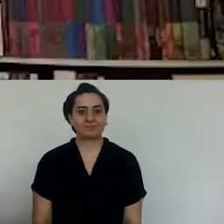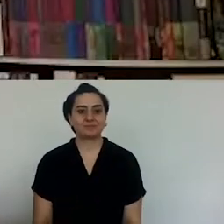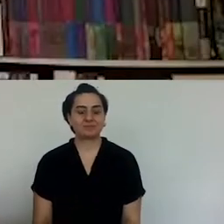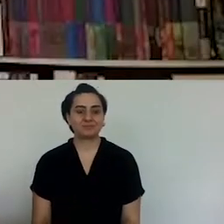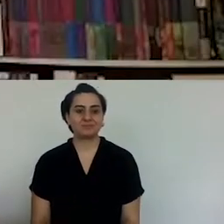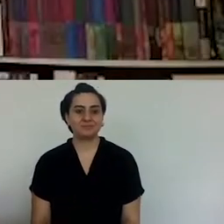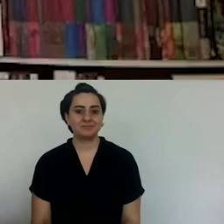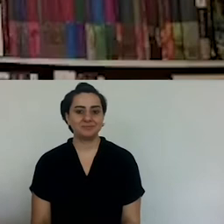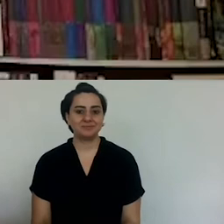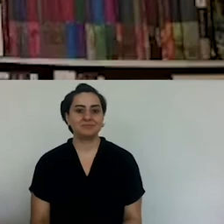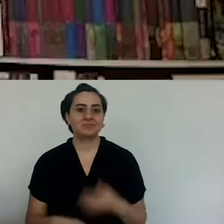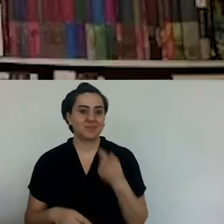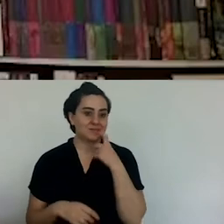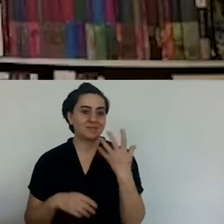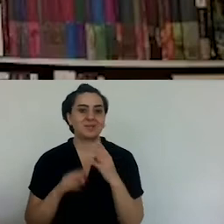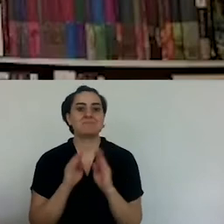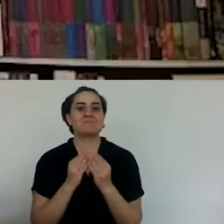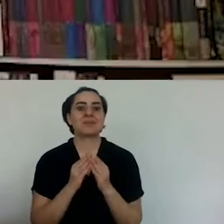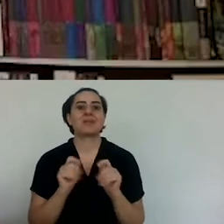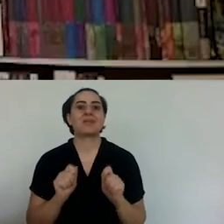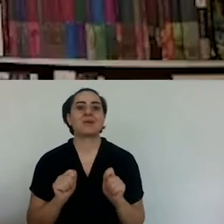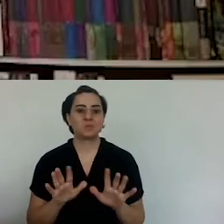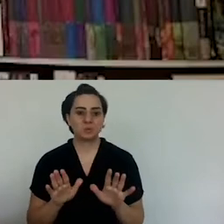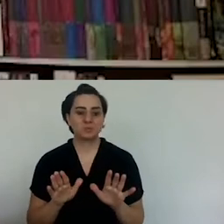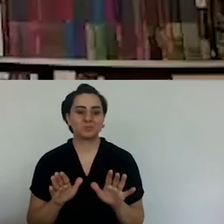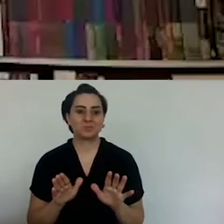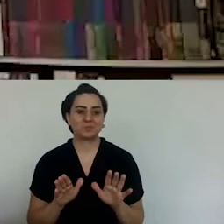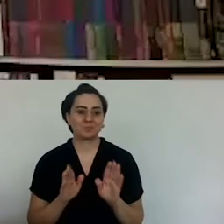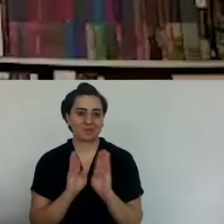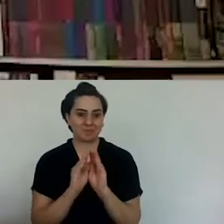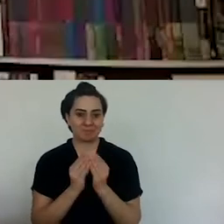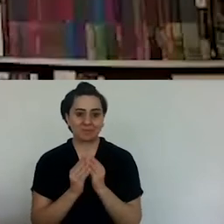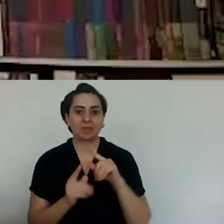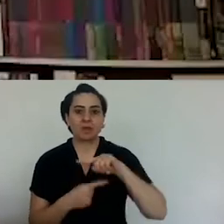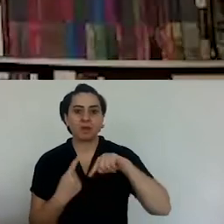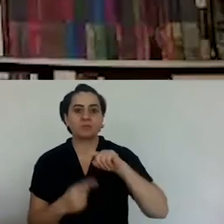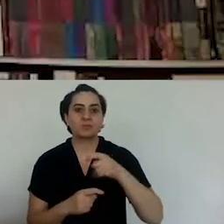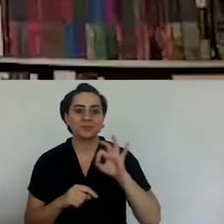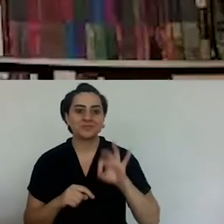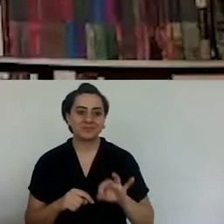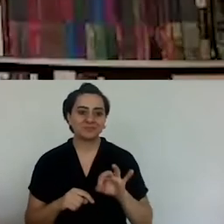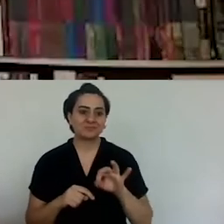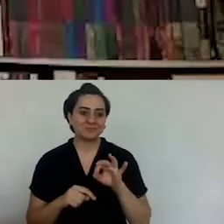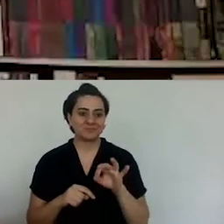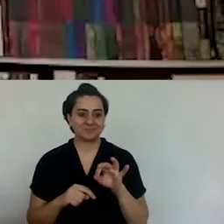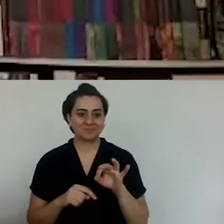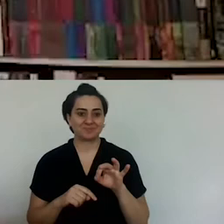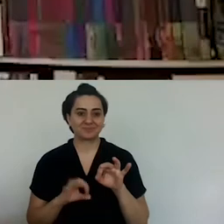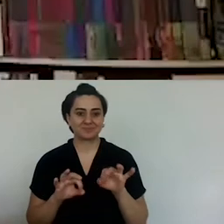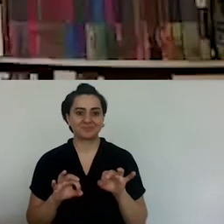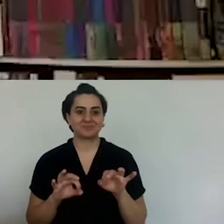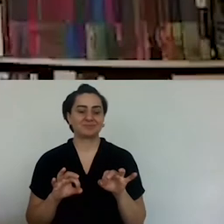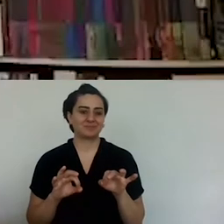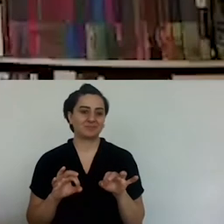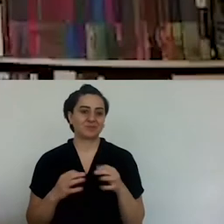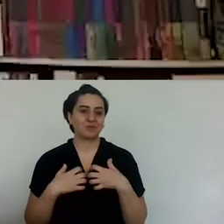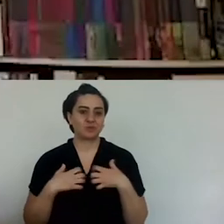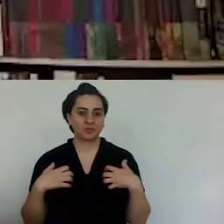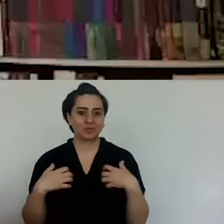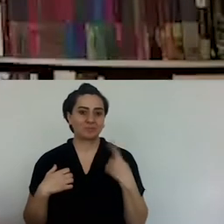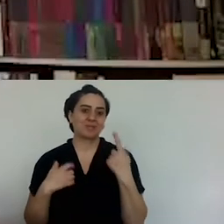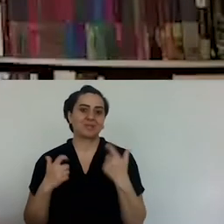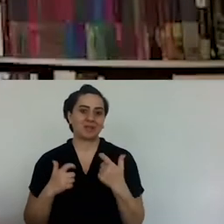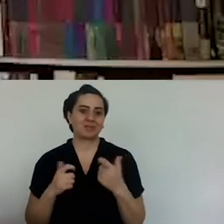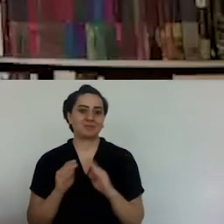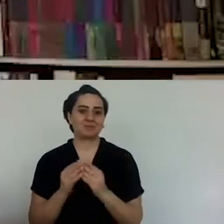I cooked mussels after a very long time at my home, because we couldn't really find good clam.